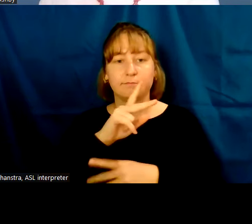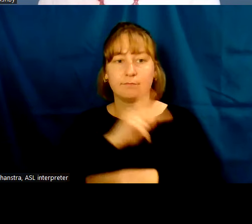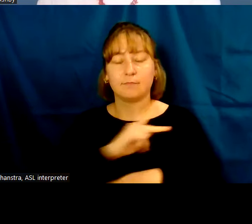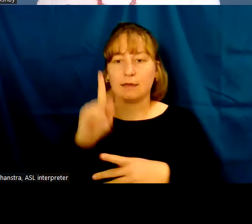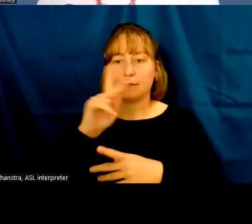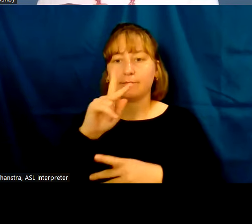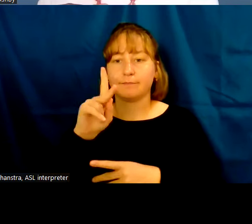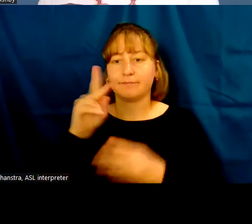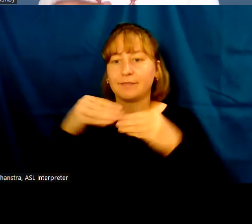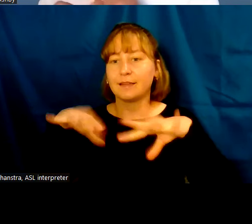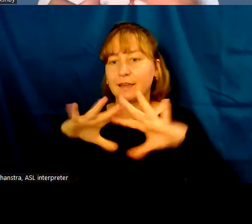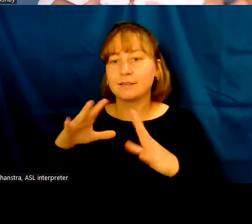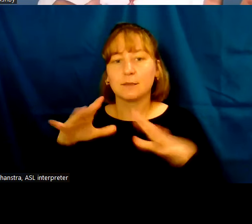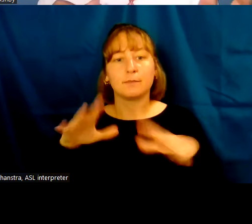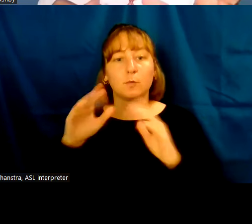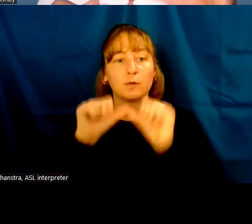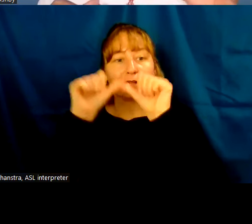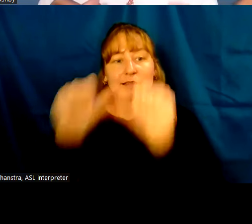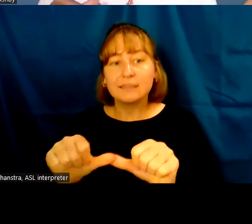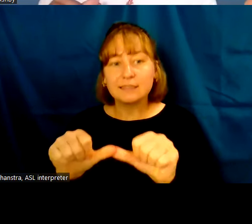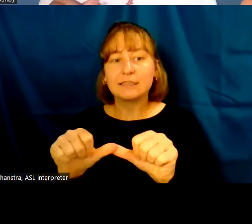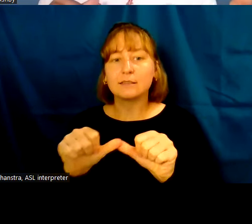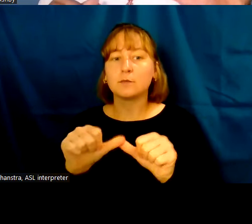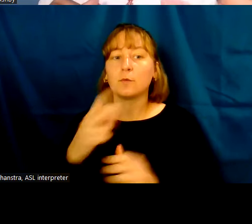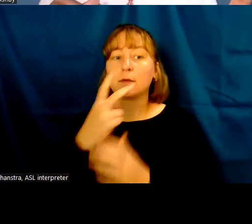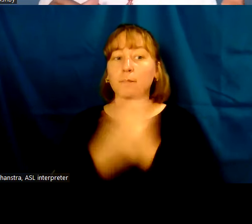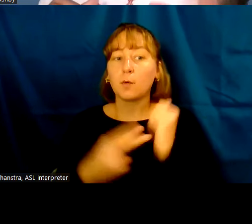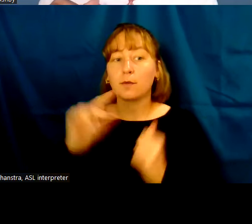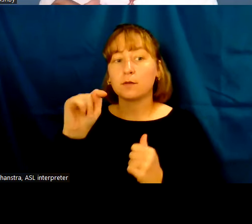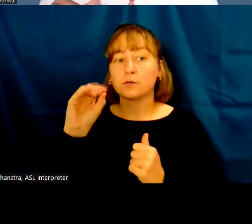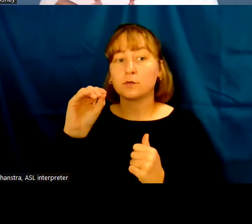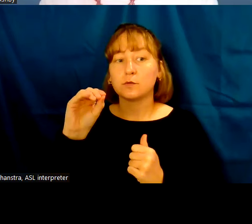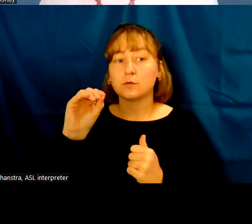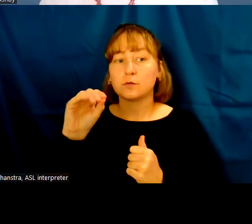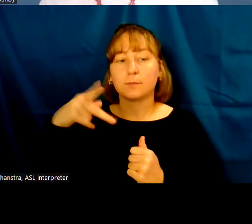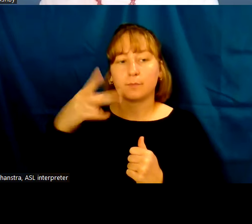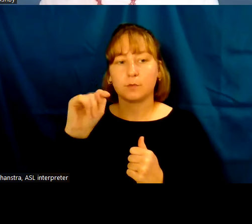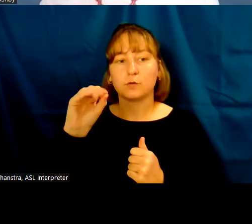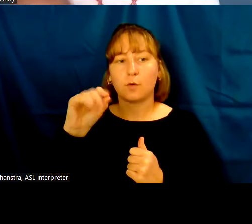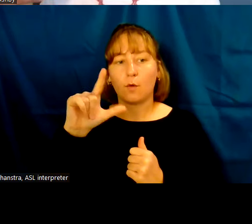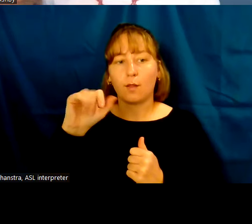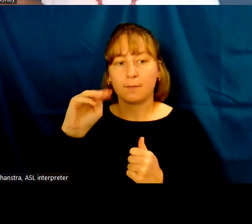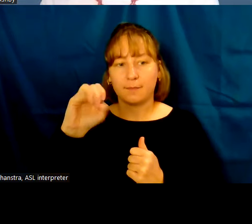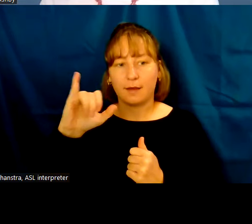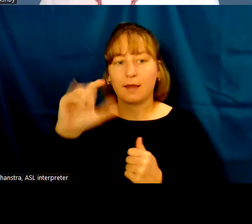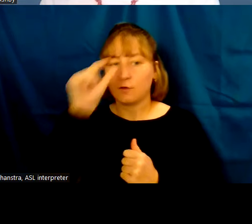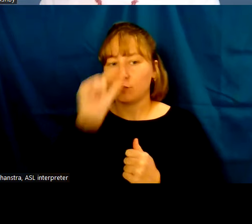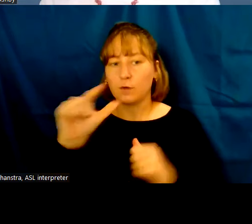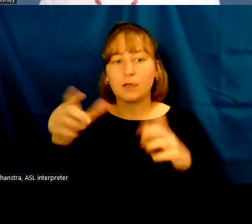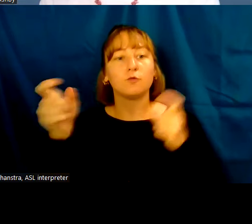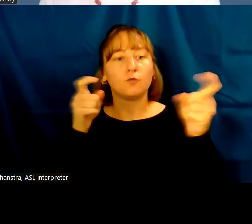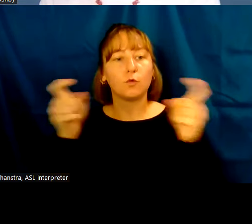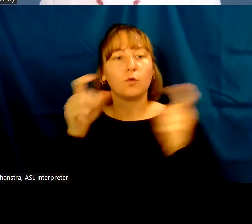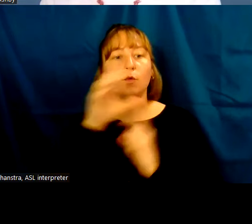intro, with both Ptolemaic Greek rule in Egypt and Roman